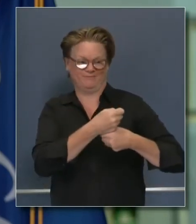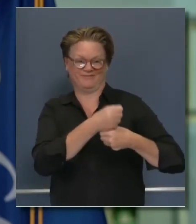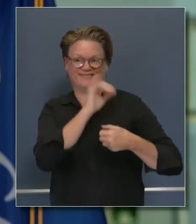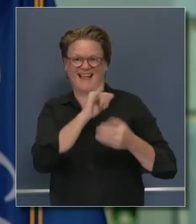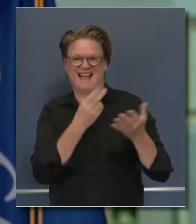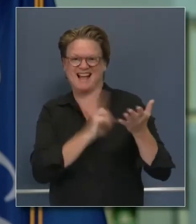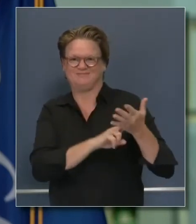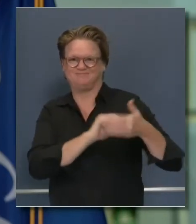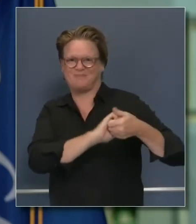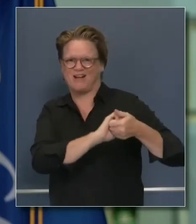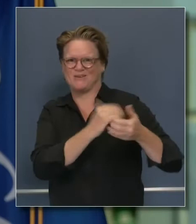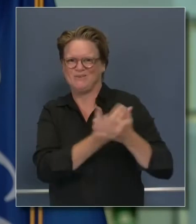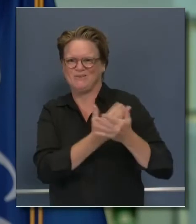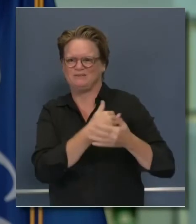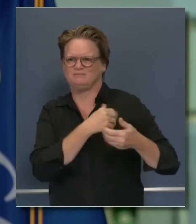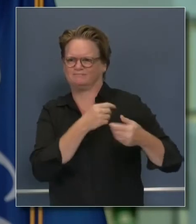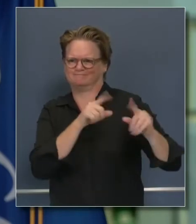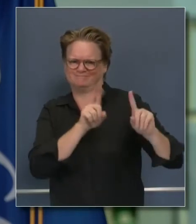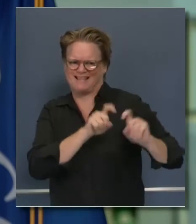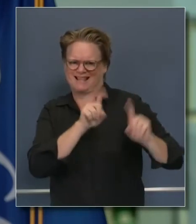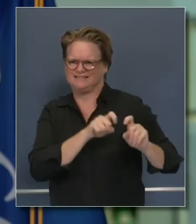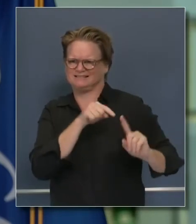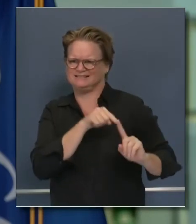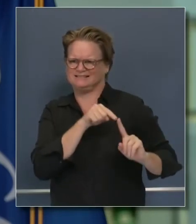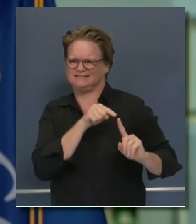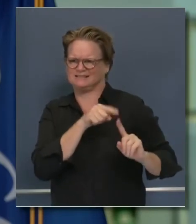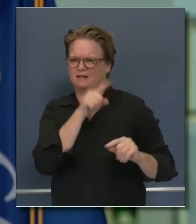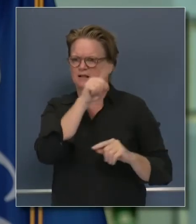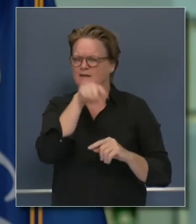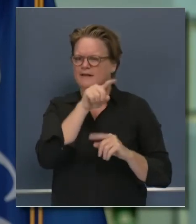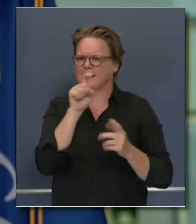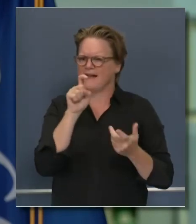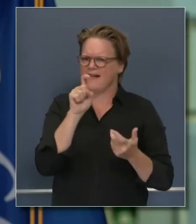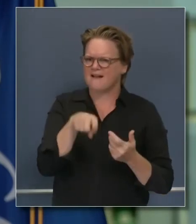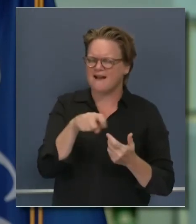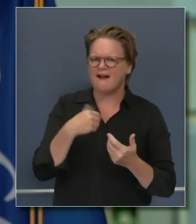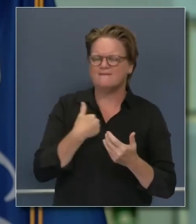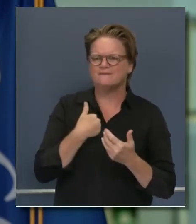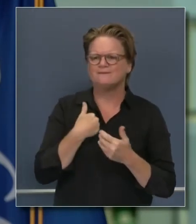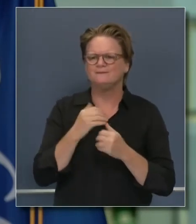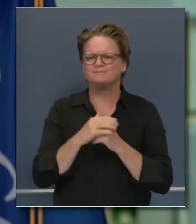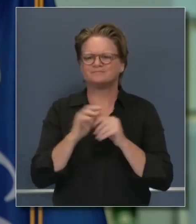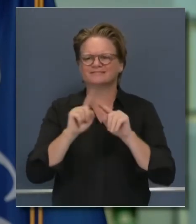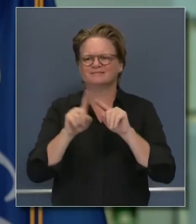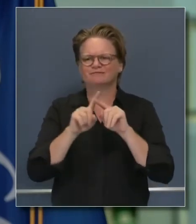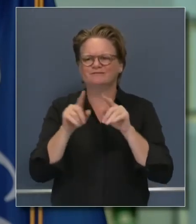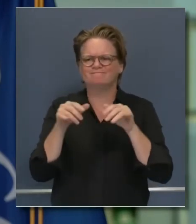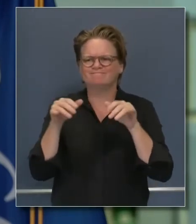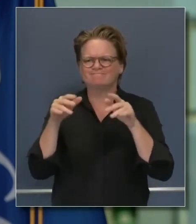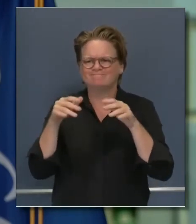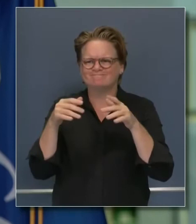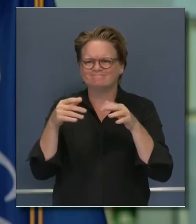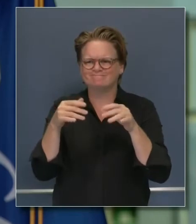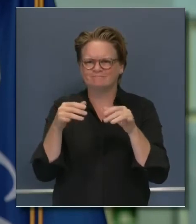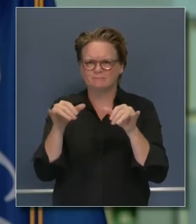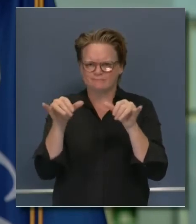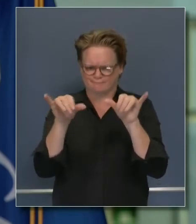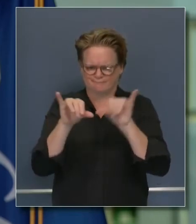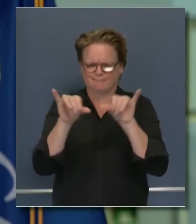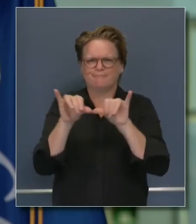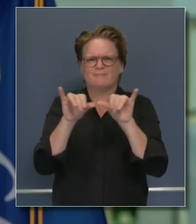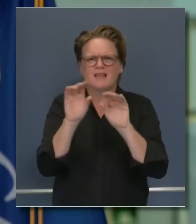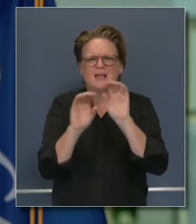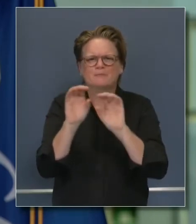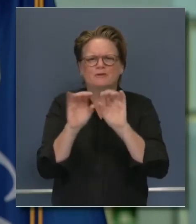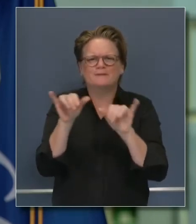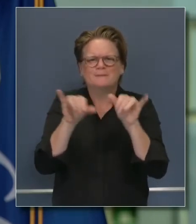20 component parts in these PCR tests that required, are part and parcel of this contract. And the reason